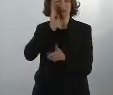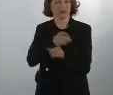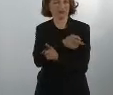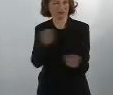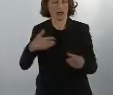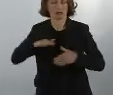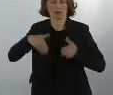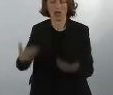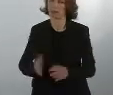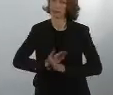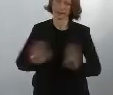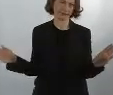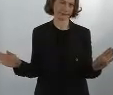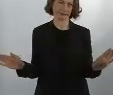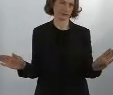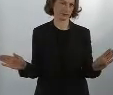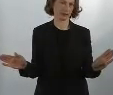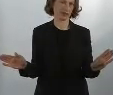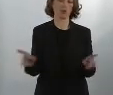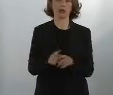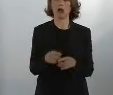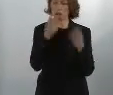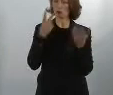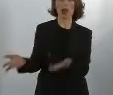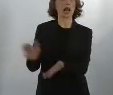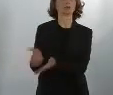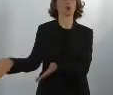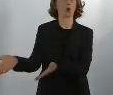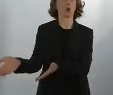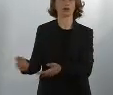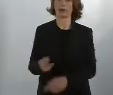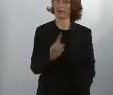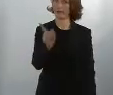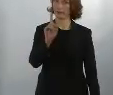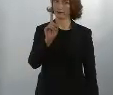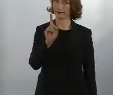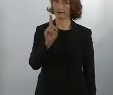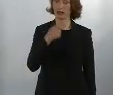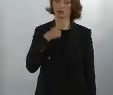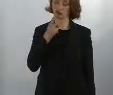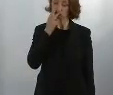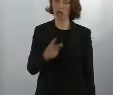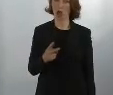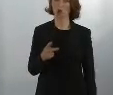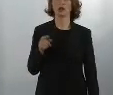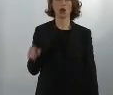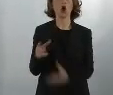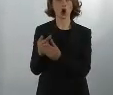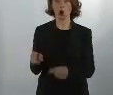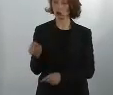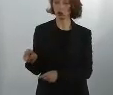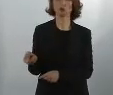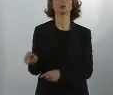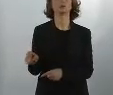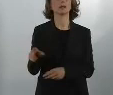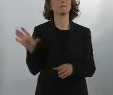would never give in to hardliners and say, well, everything has been ruled and